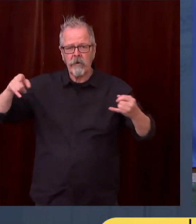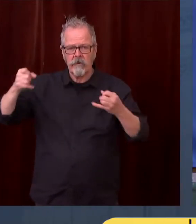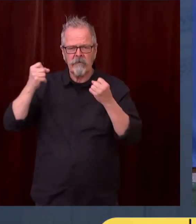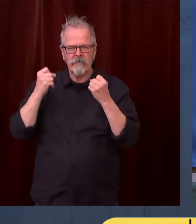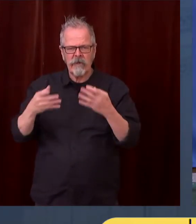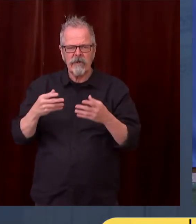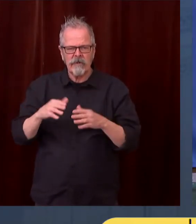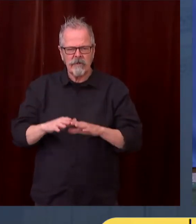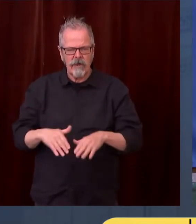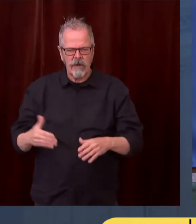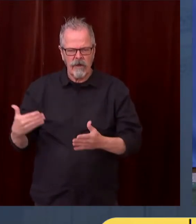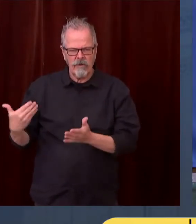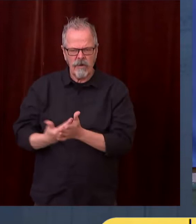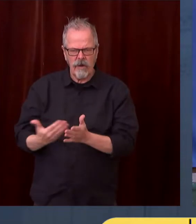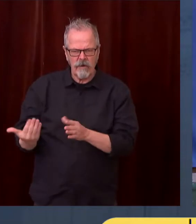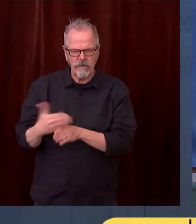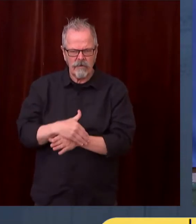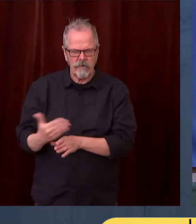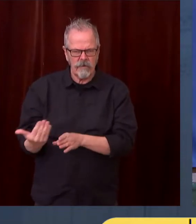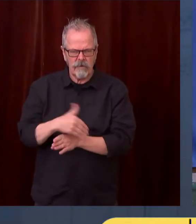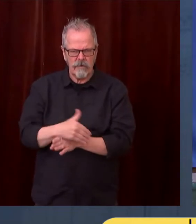We have had some vague